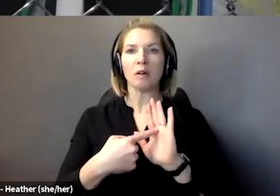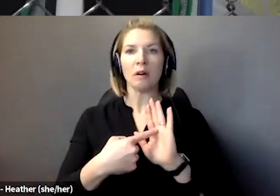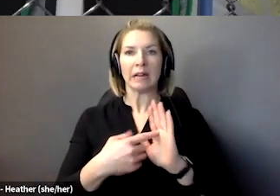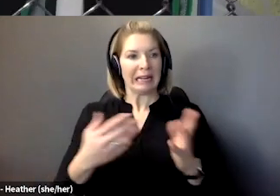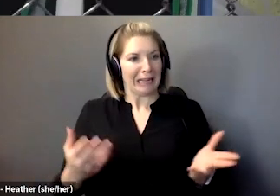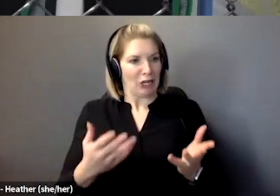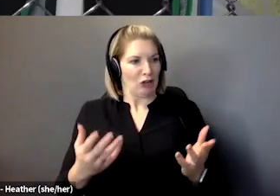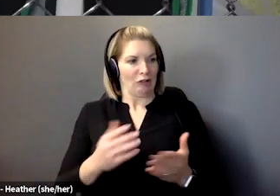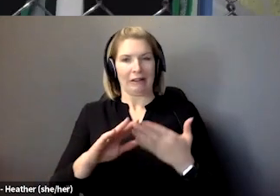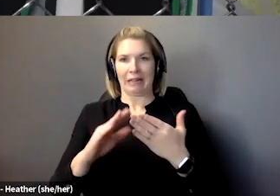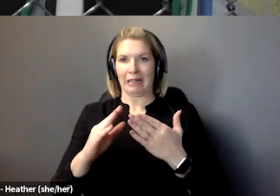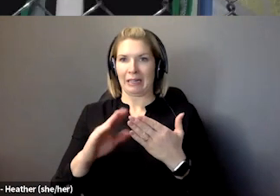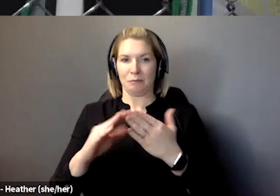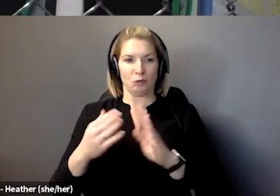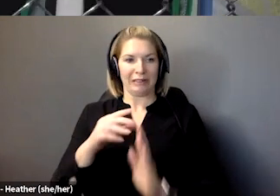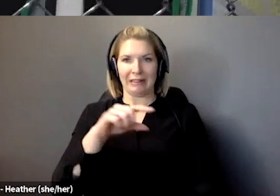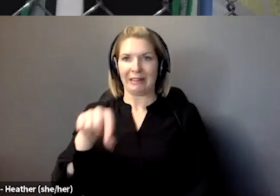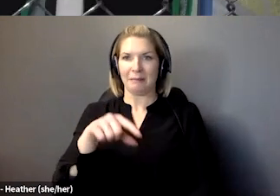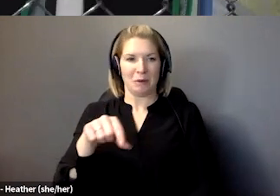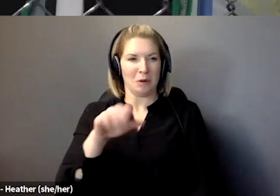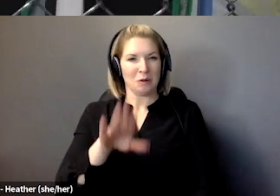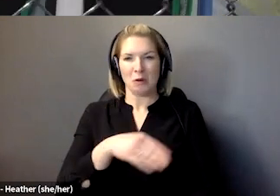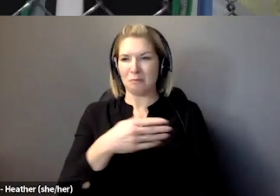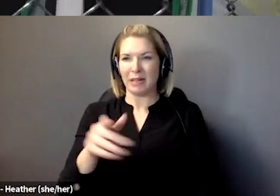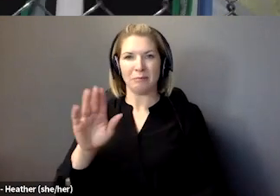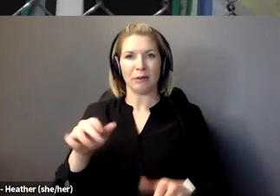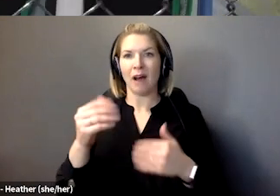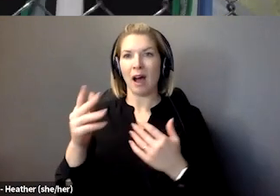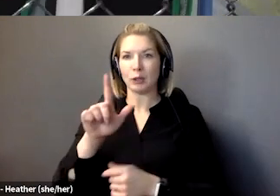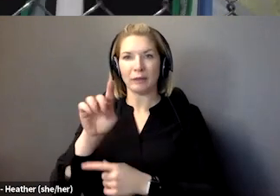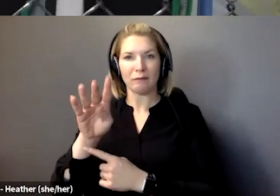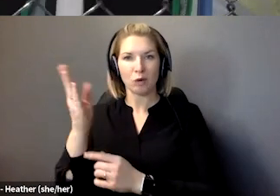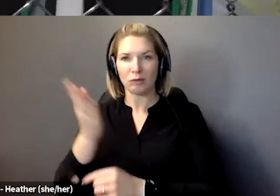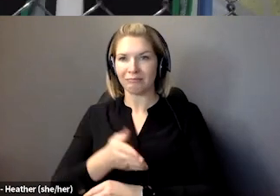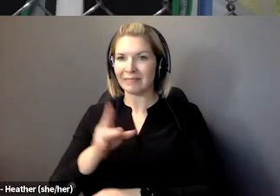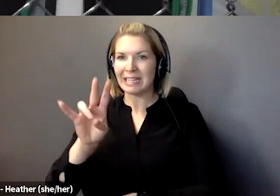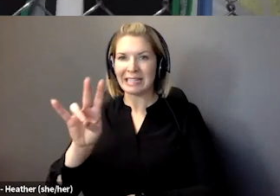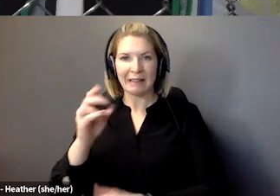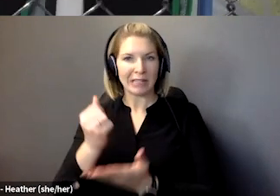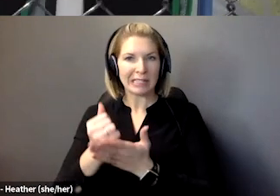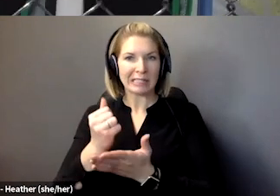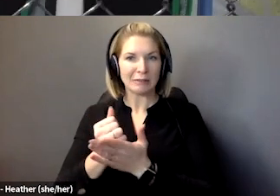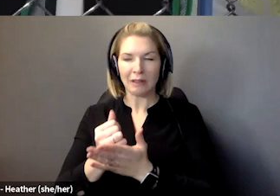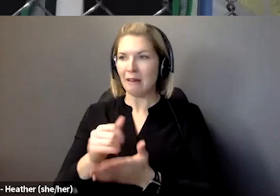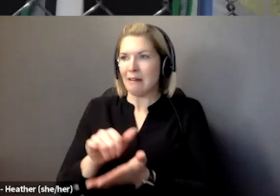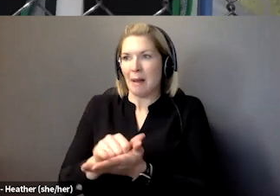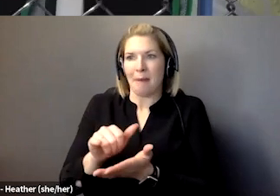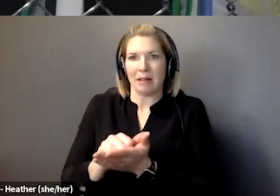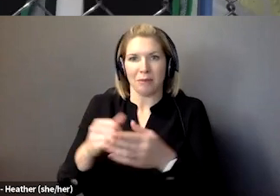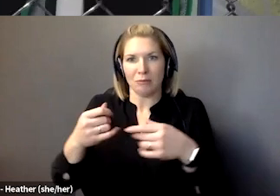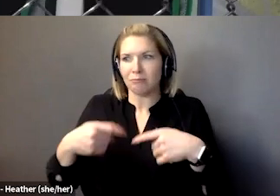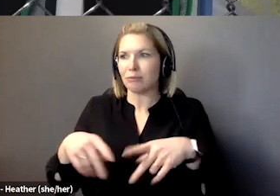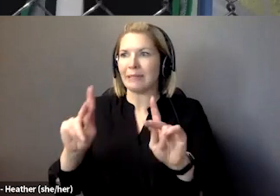has 24 hour assistance to live in their own apartment. Jonathan. now I'm